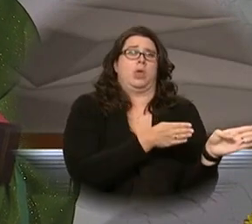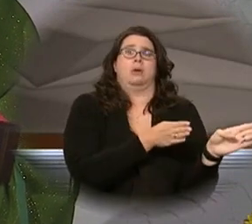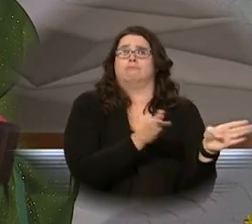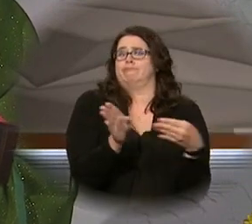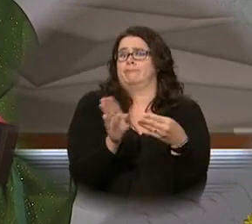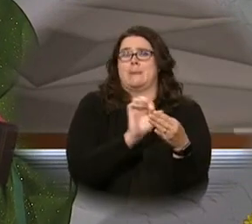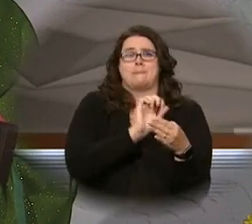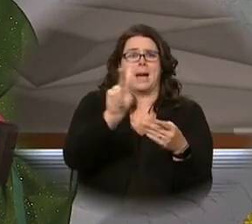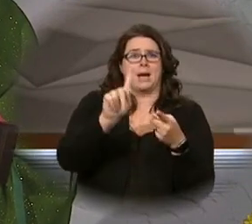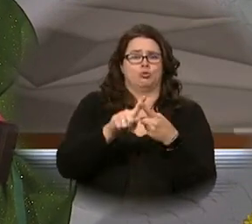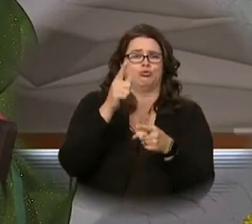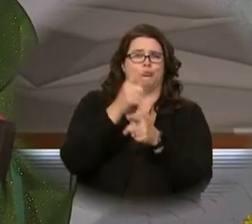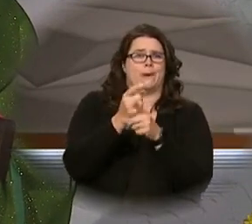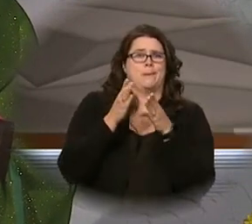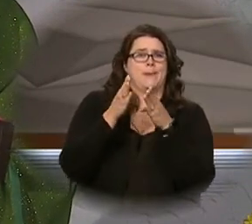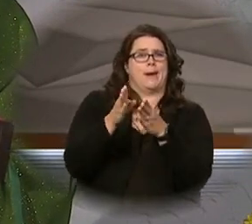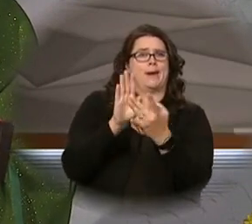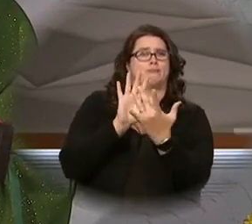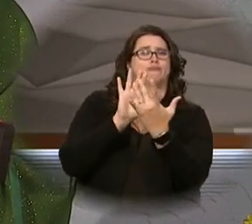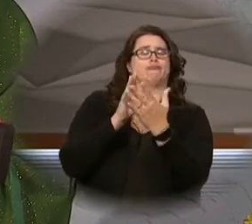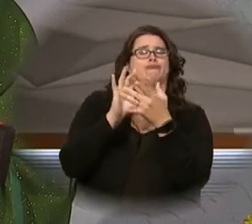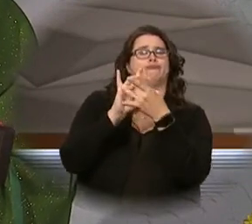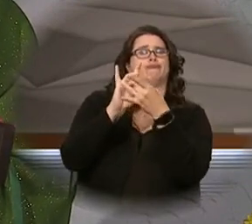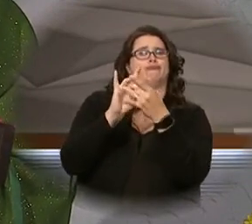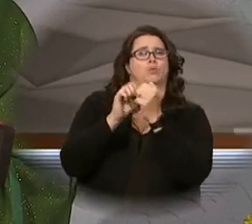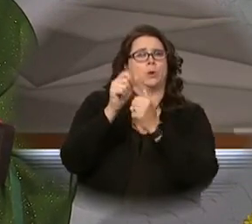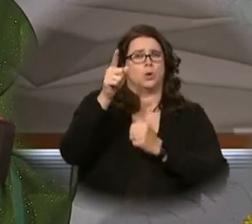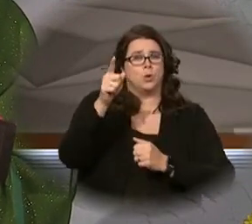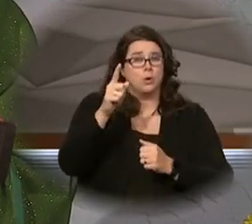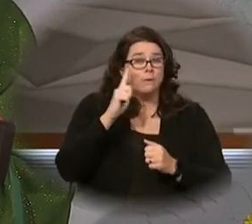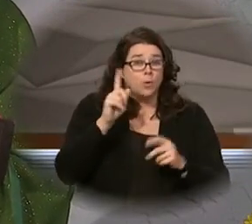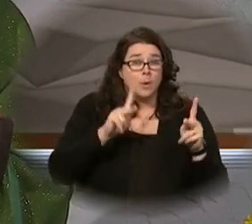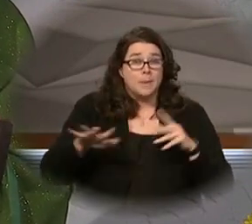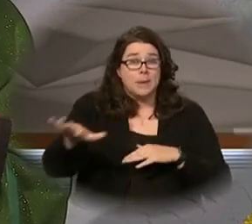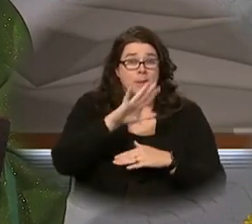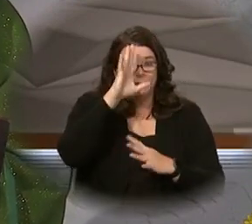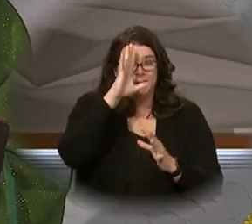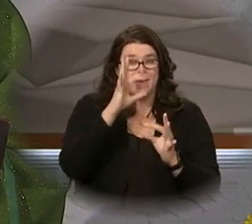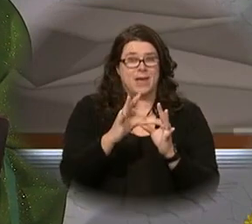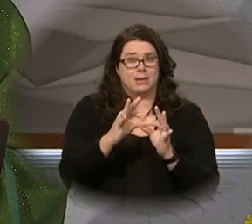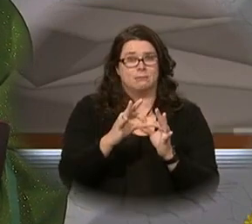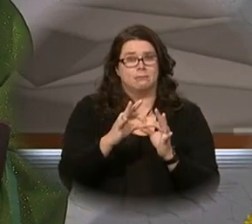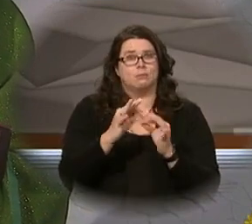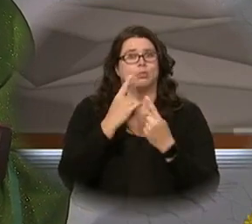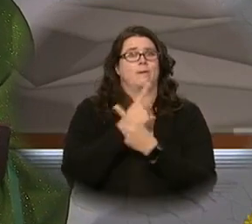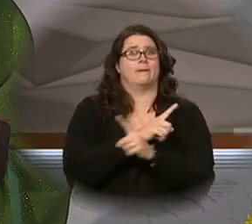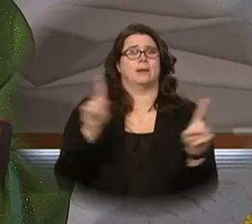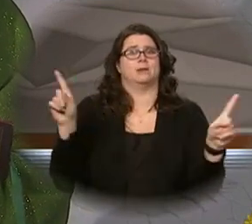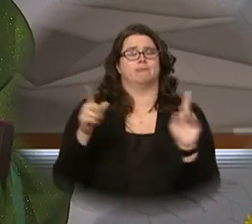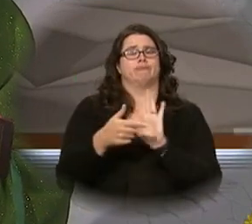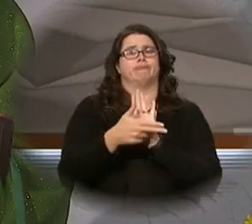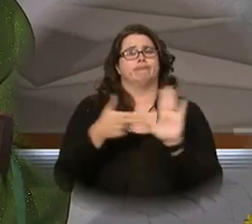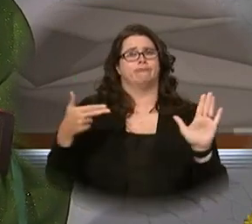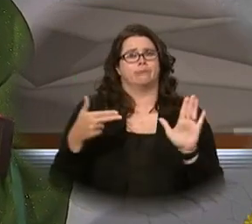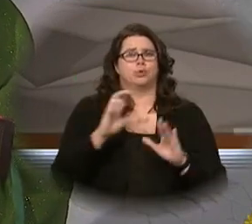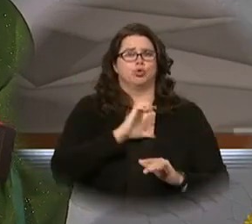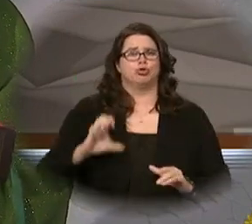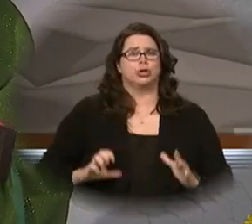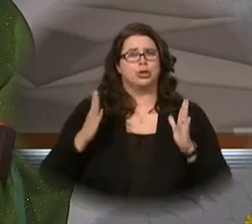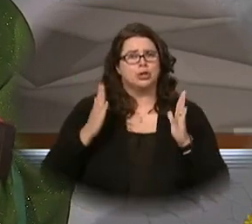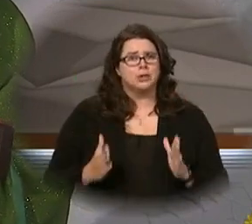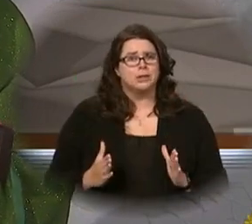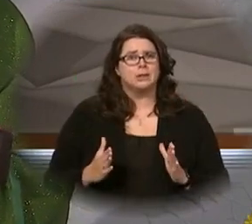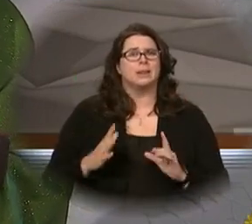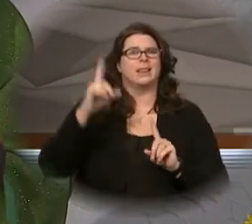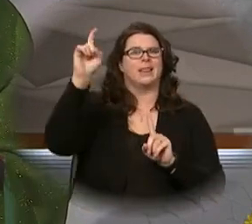return to the right path give all who for that for the faith they profess our accounted Christians the